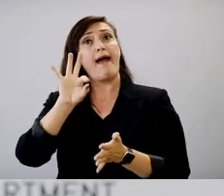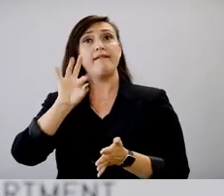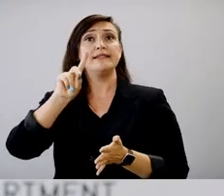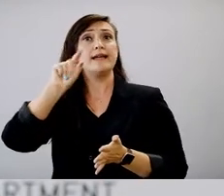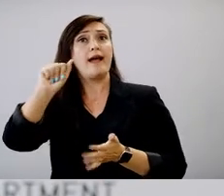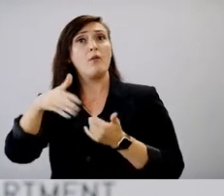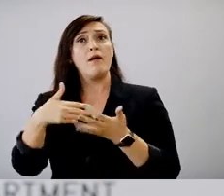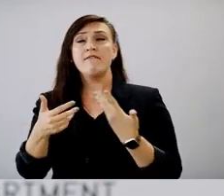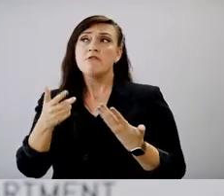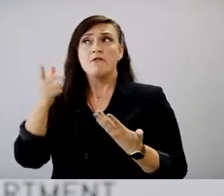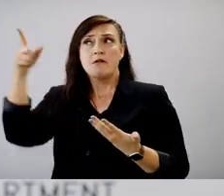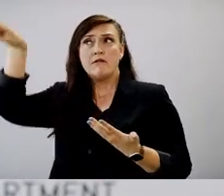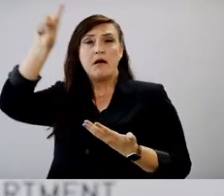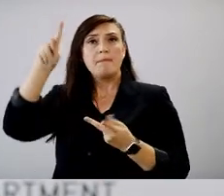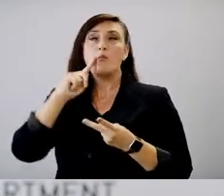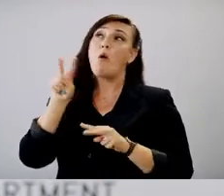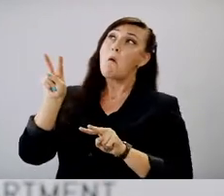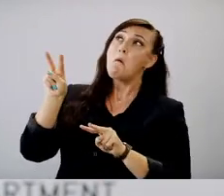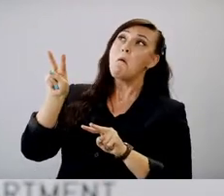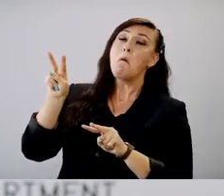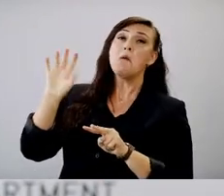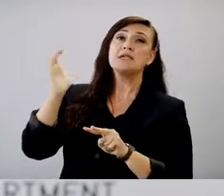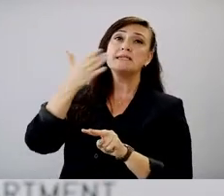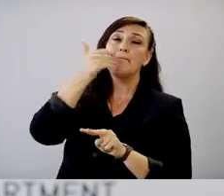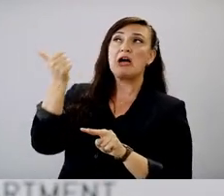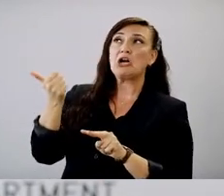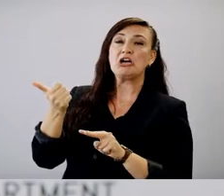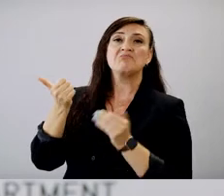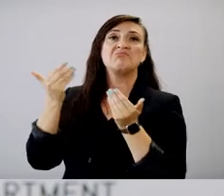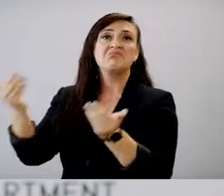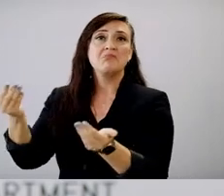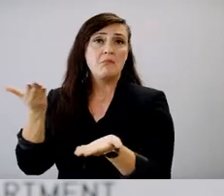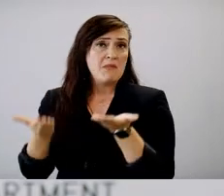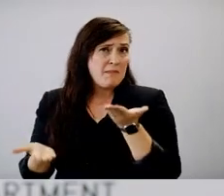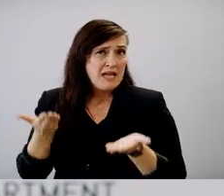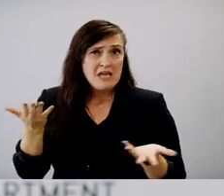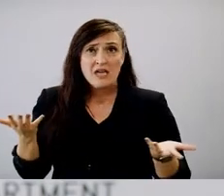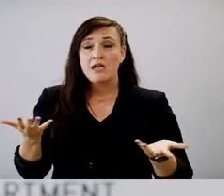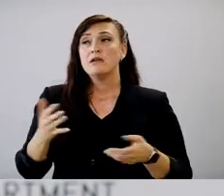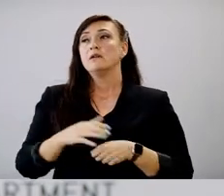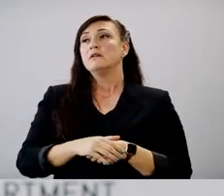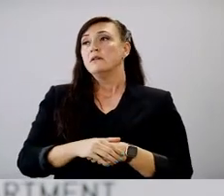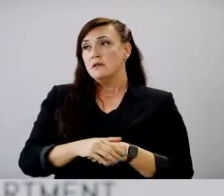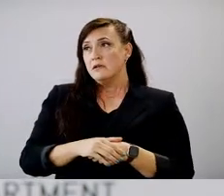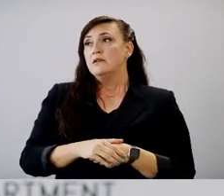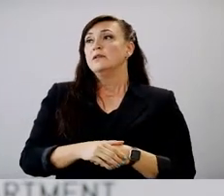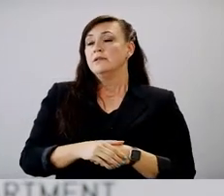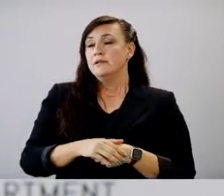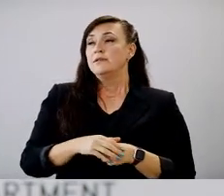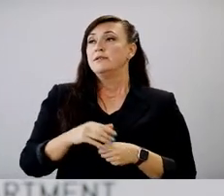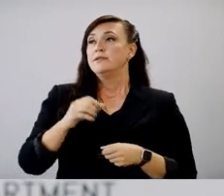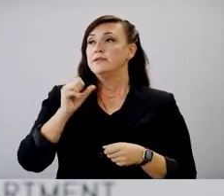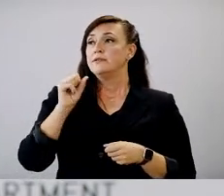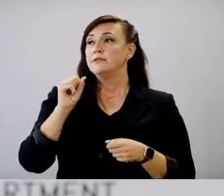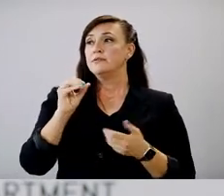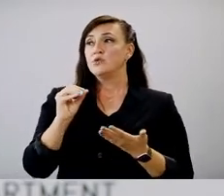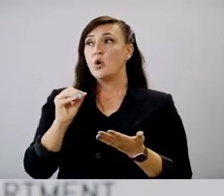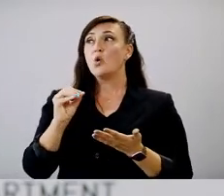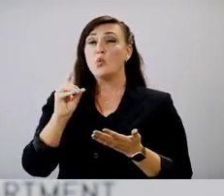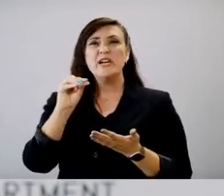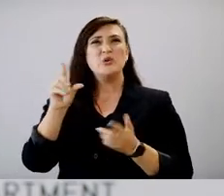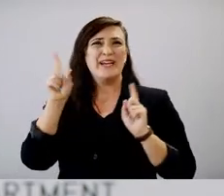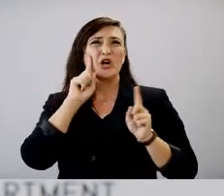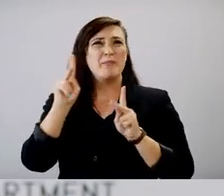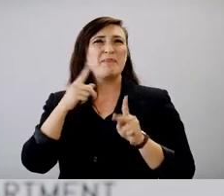uh, some of those that are hesitant to get vaccine when it becomes fully approved by the FDA. Um, we hear